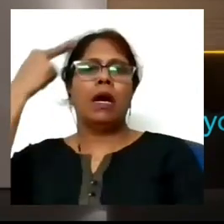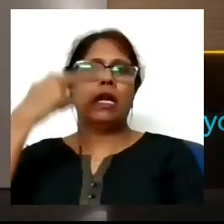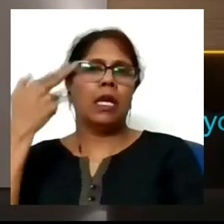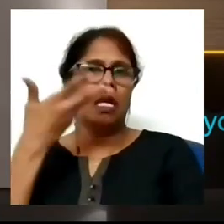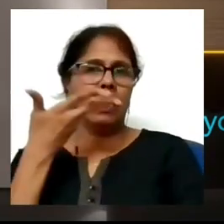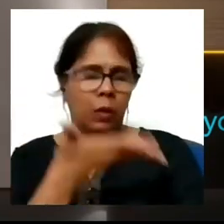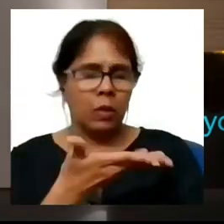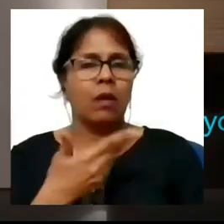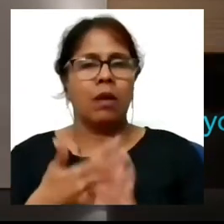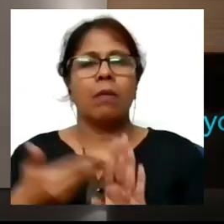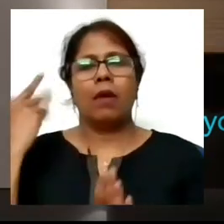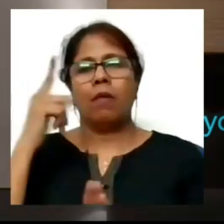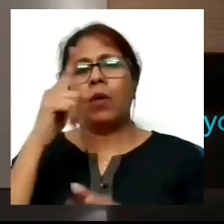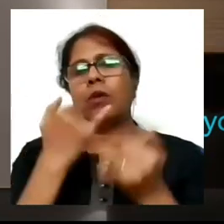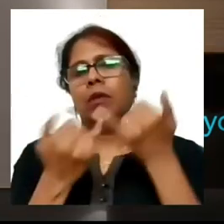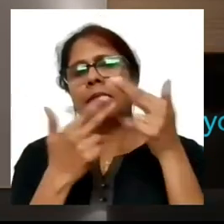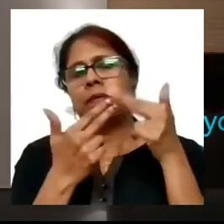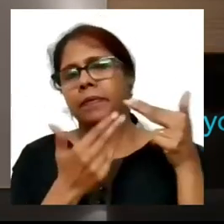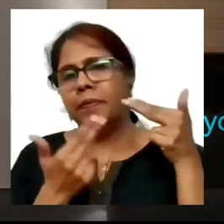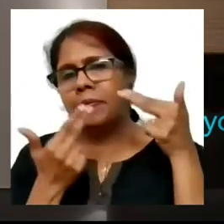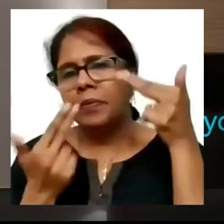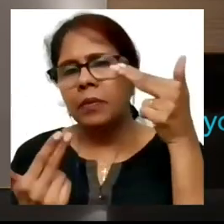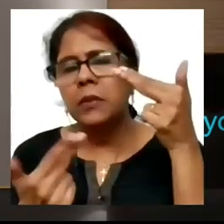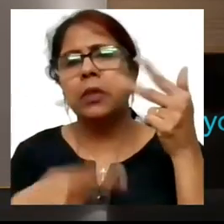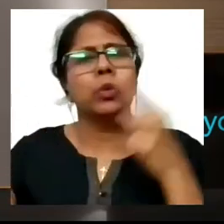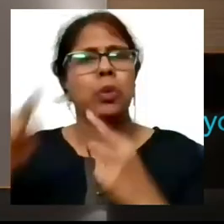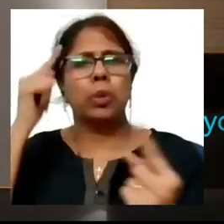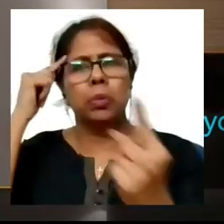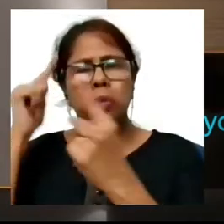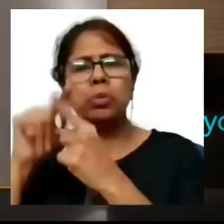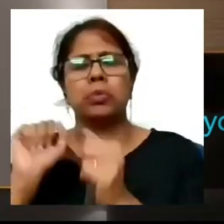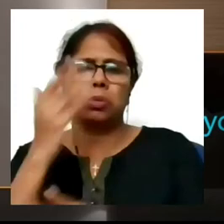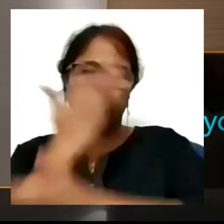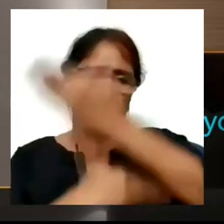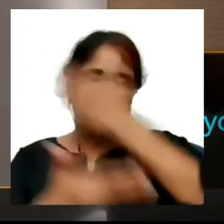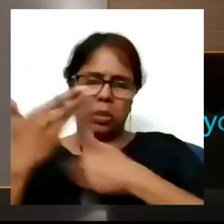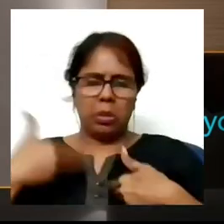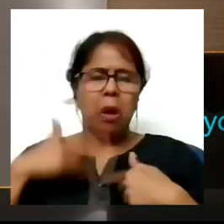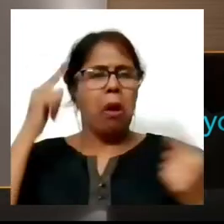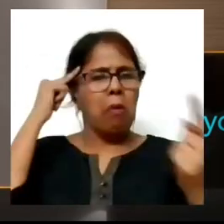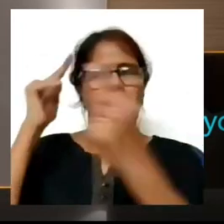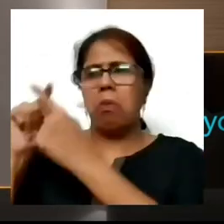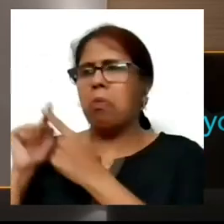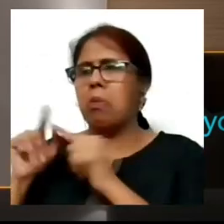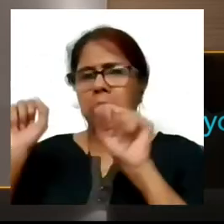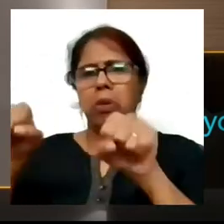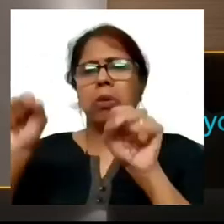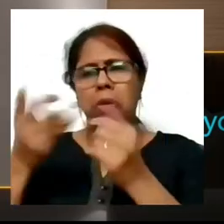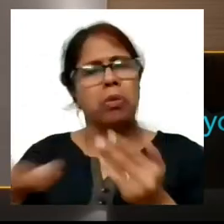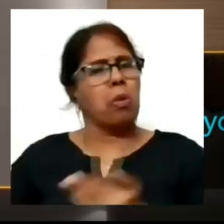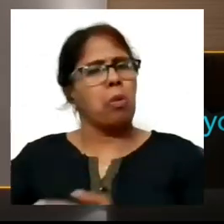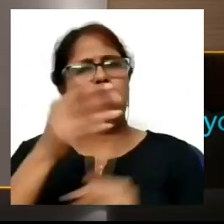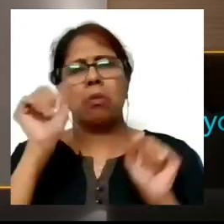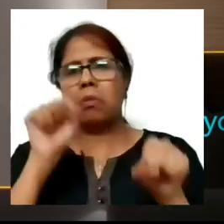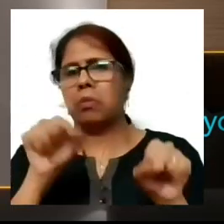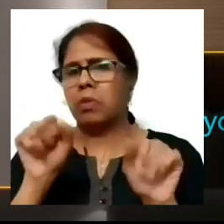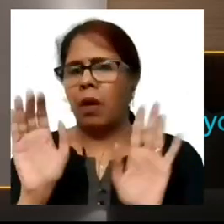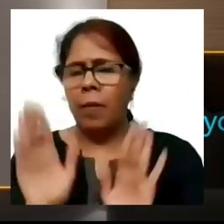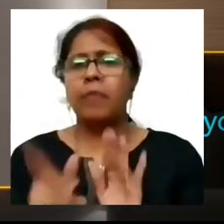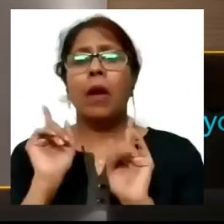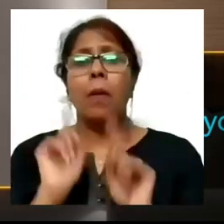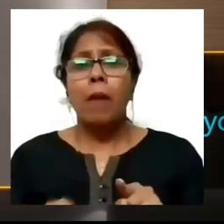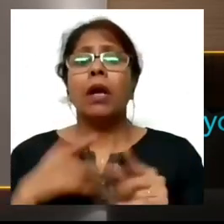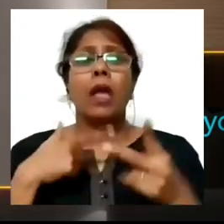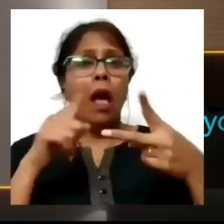scenario where everybody's agreeing that you are a person with disability everybody's agreeing that you also for fulfill the